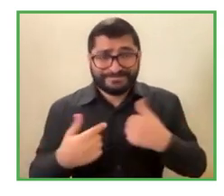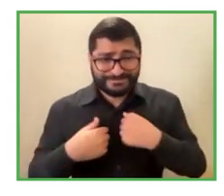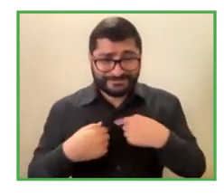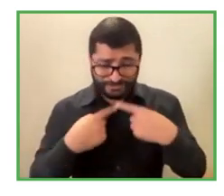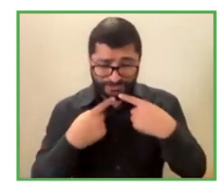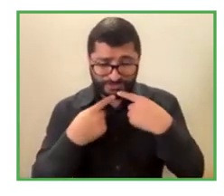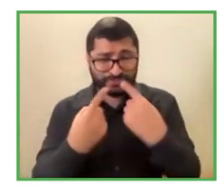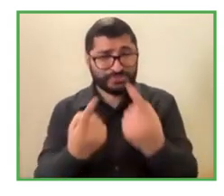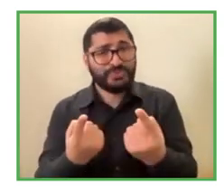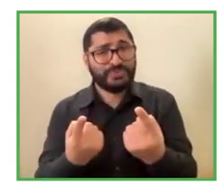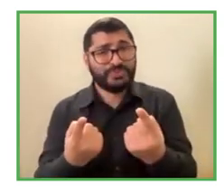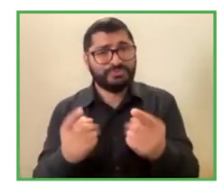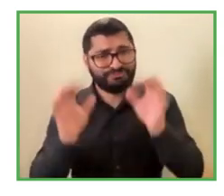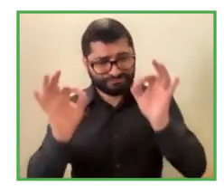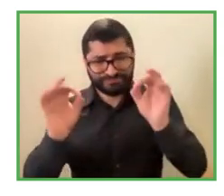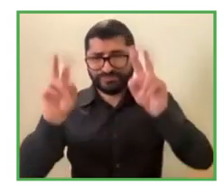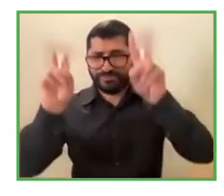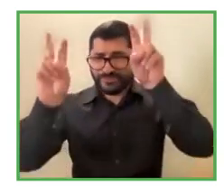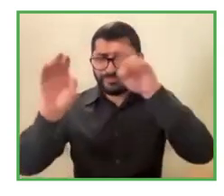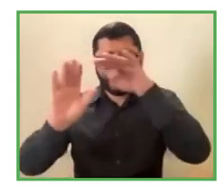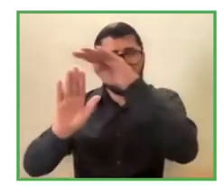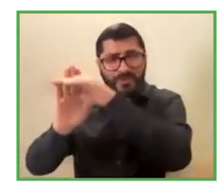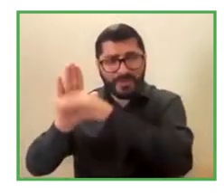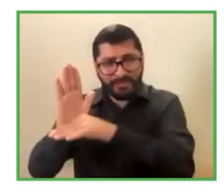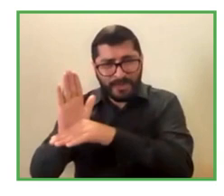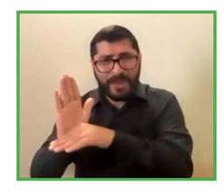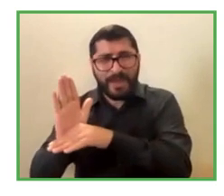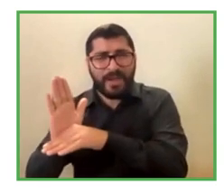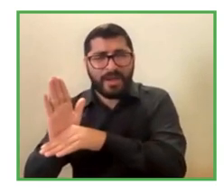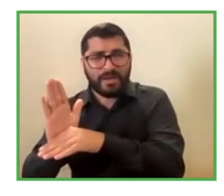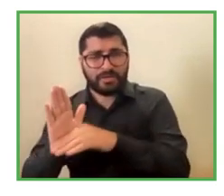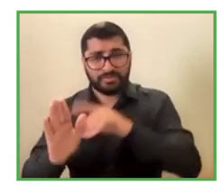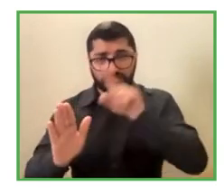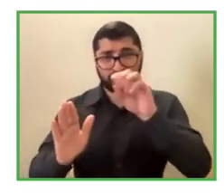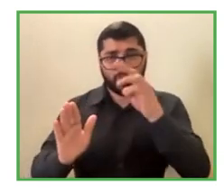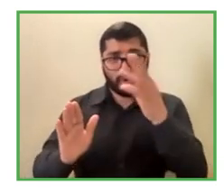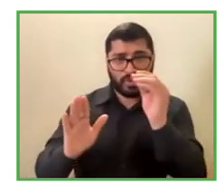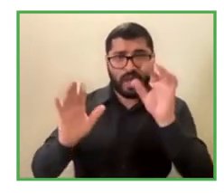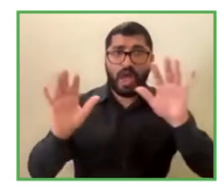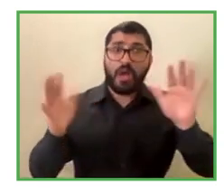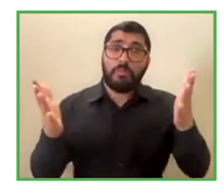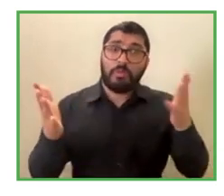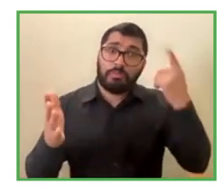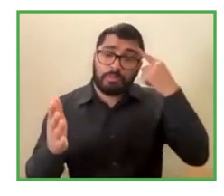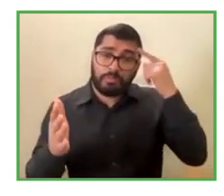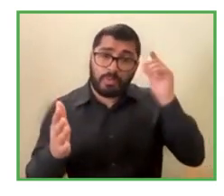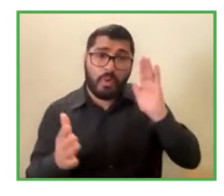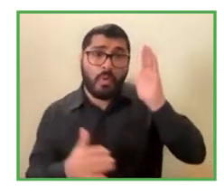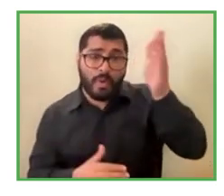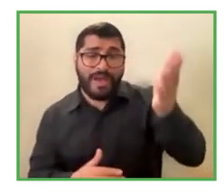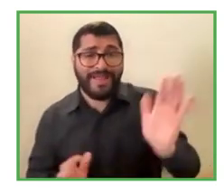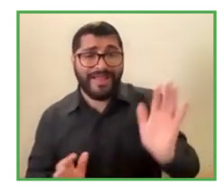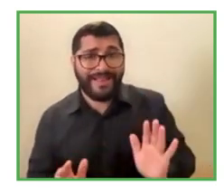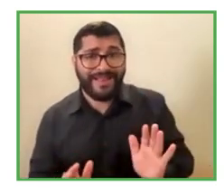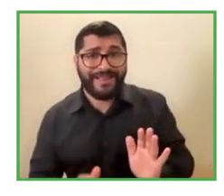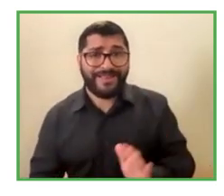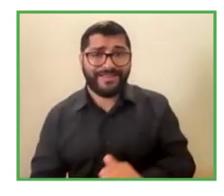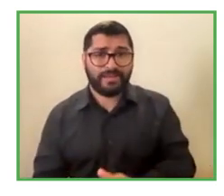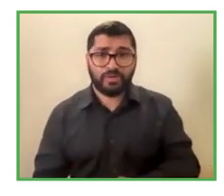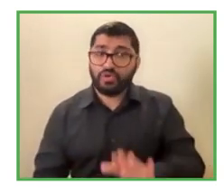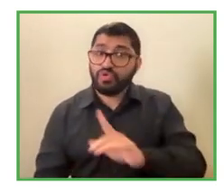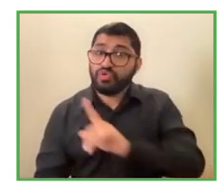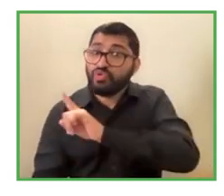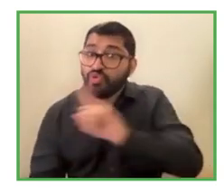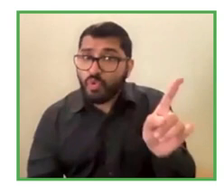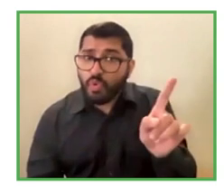treatment like others, but when they speak in a forum like social bridge, so it boosts their confidence for somebody with